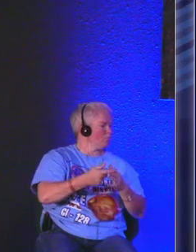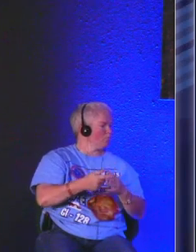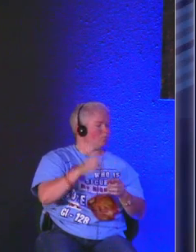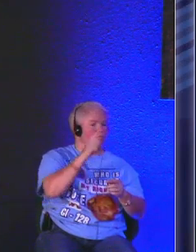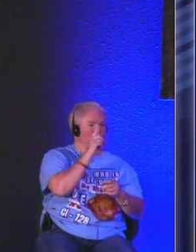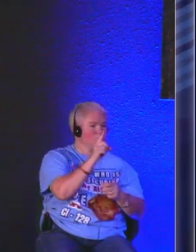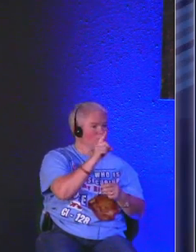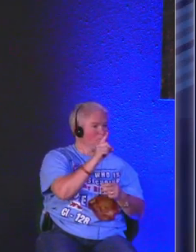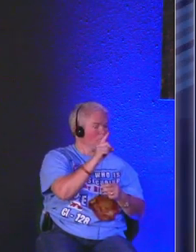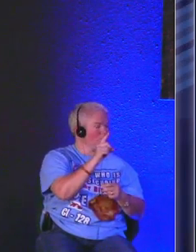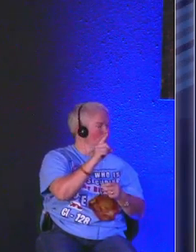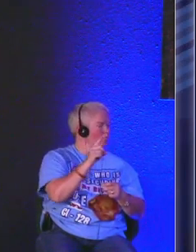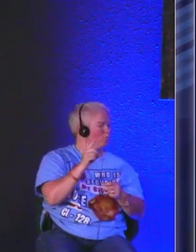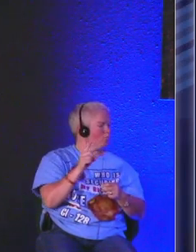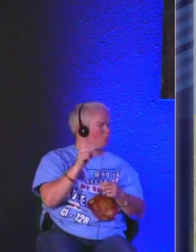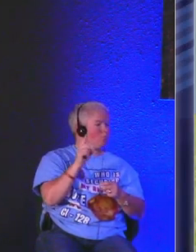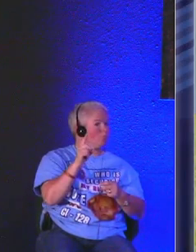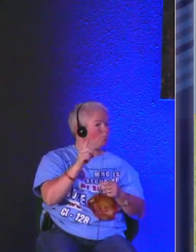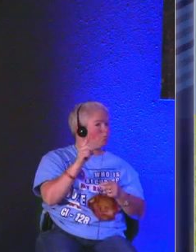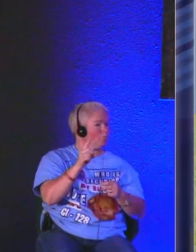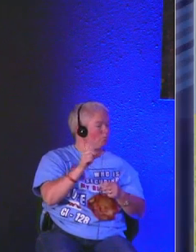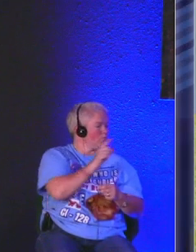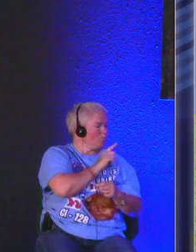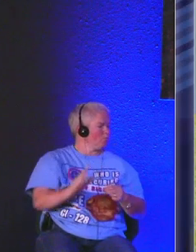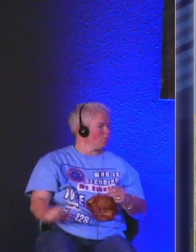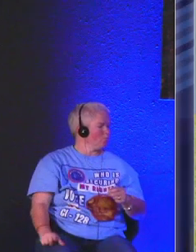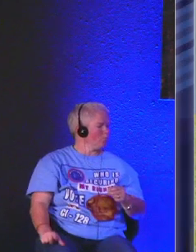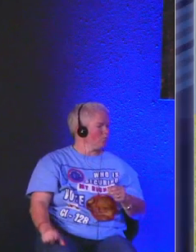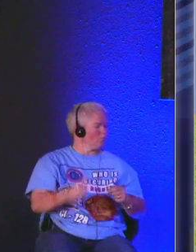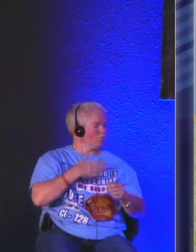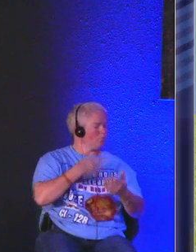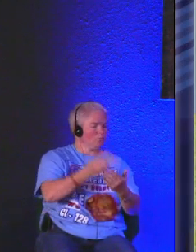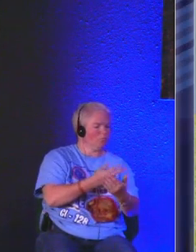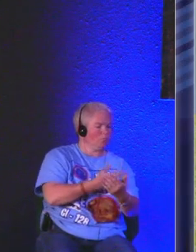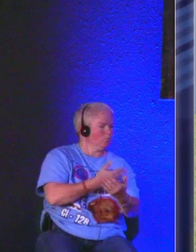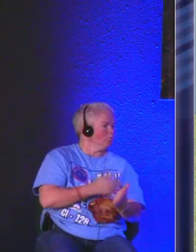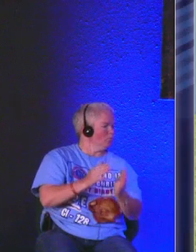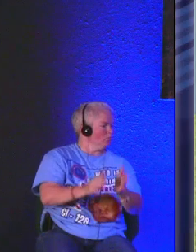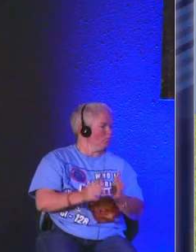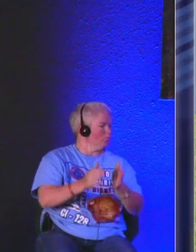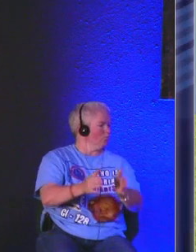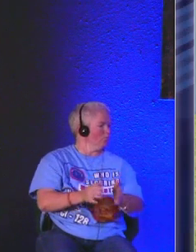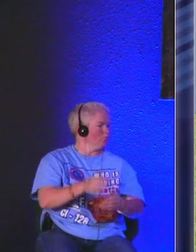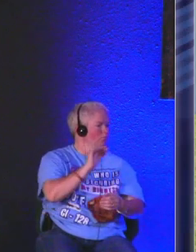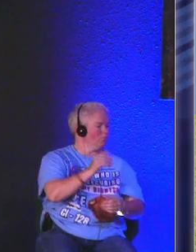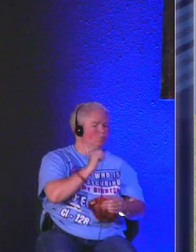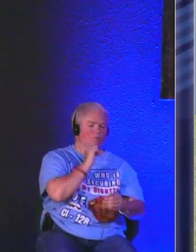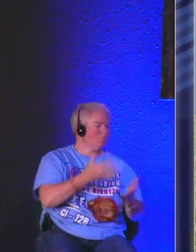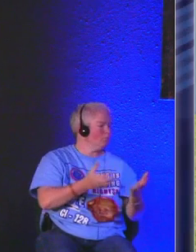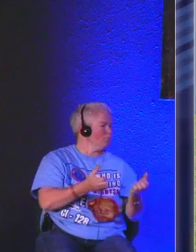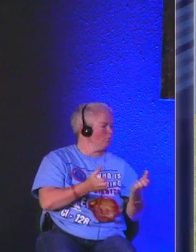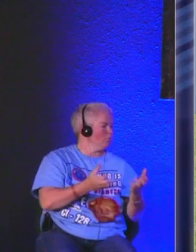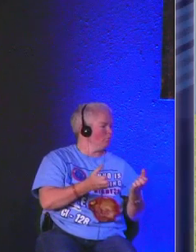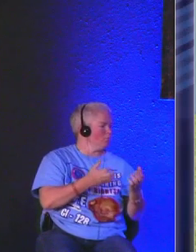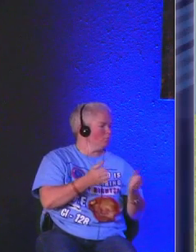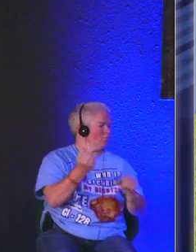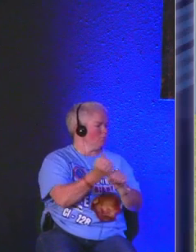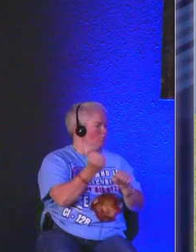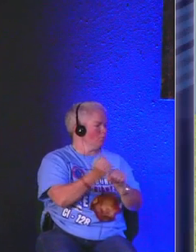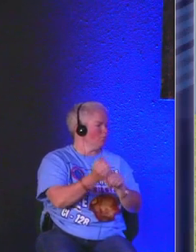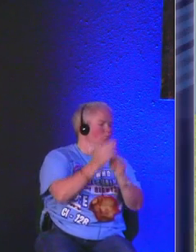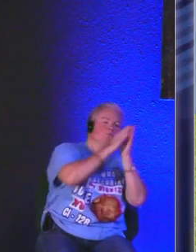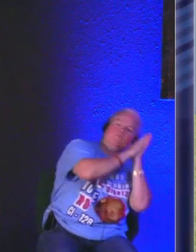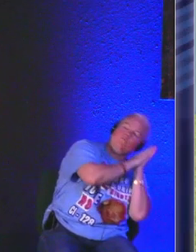with verse one here verse one the Lord is my shepherd I shall not want he